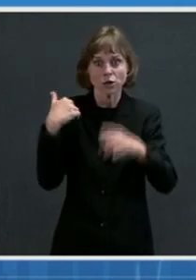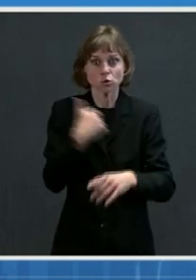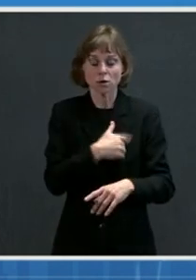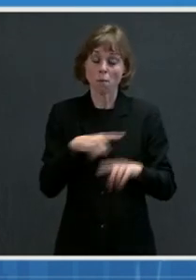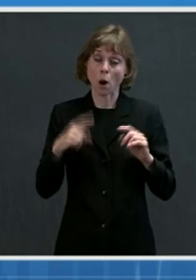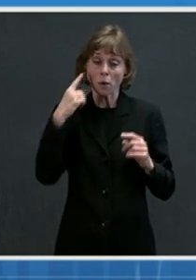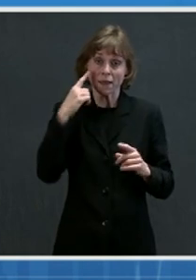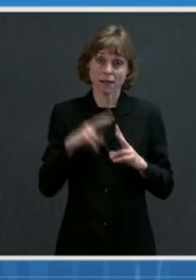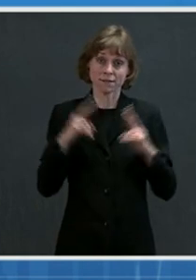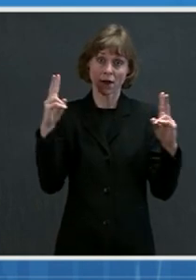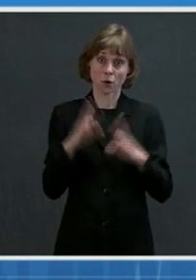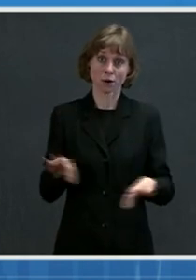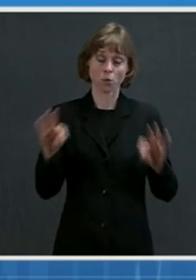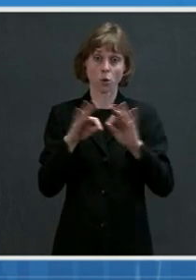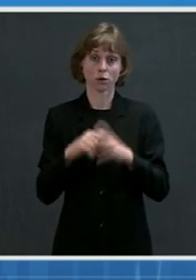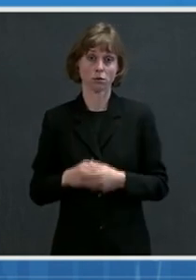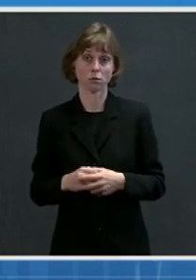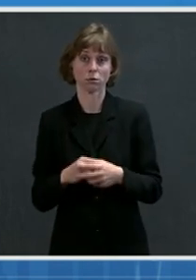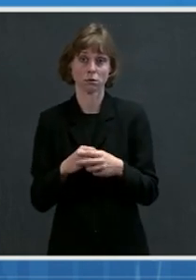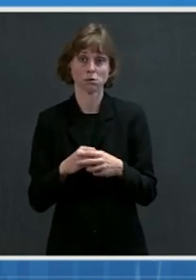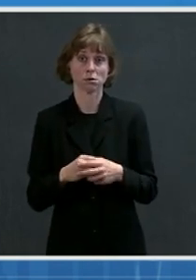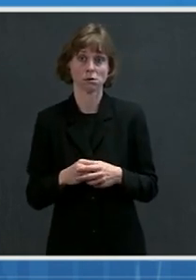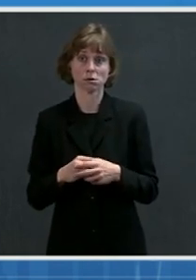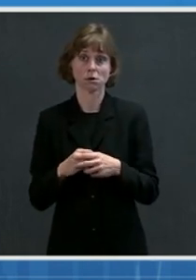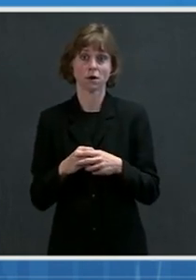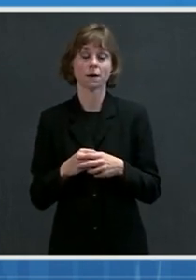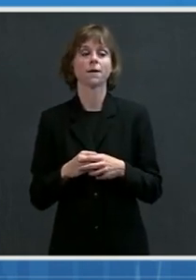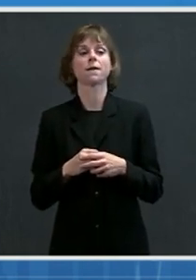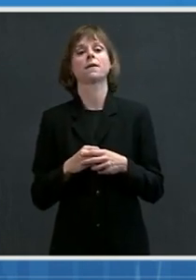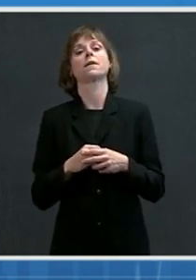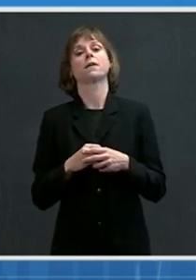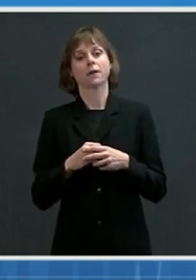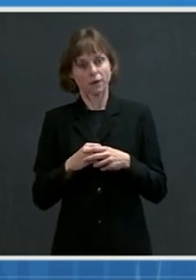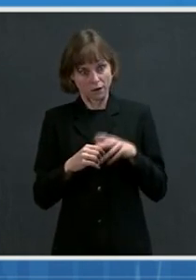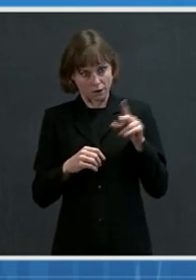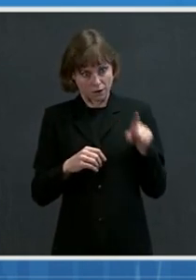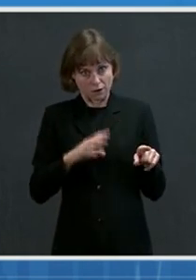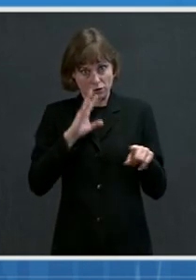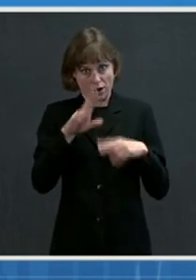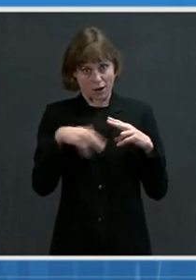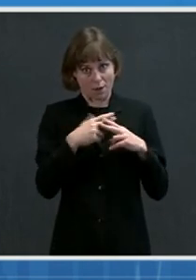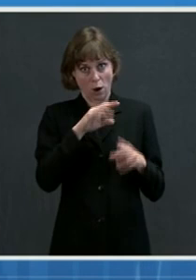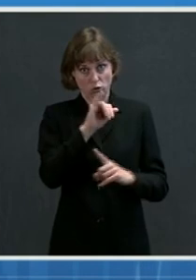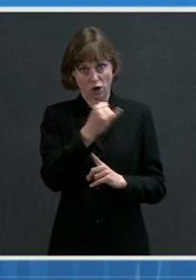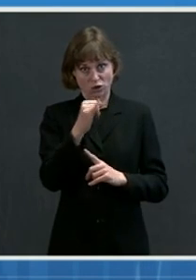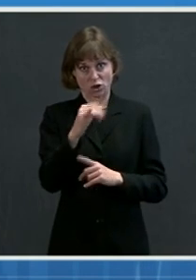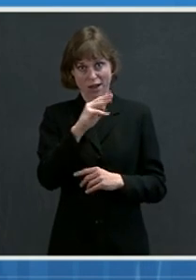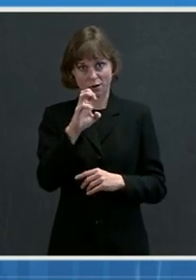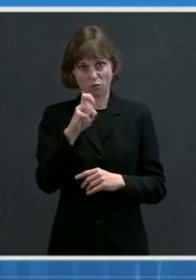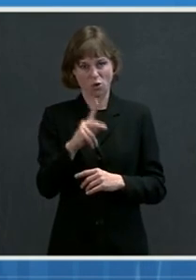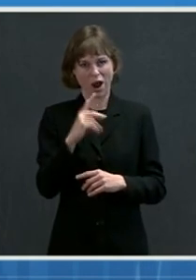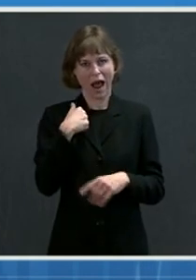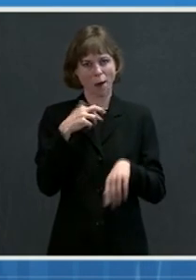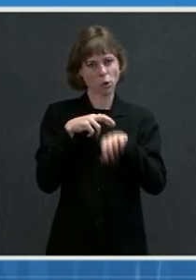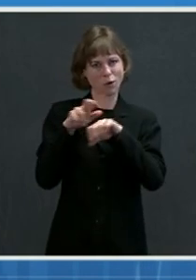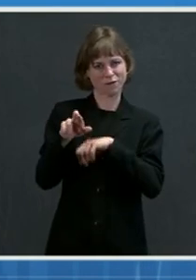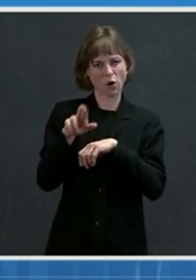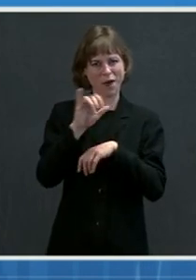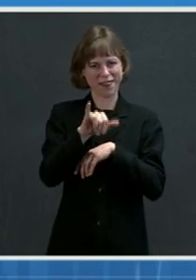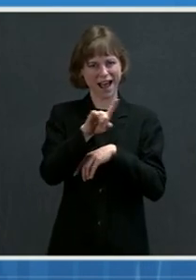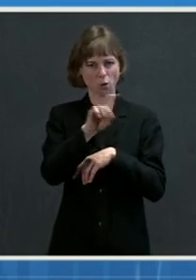In terms of Johnson & Johnson and Mark, I'm going to probably defer that question to the companies.